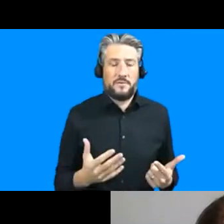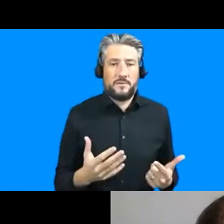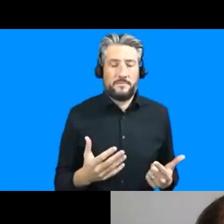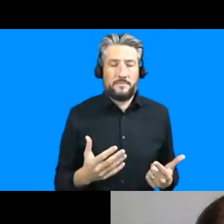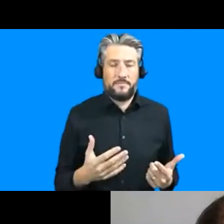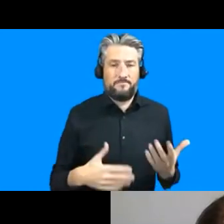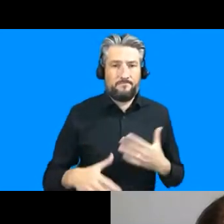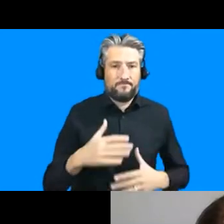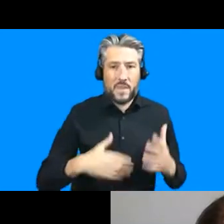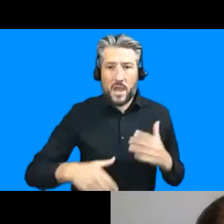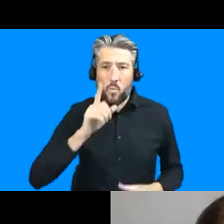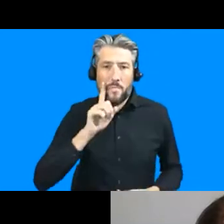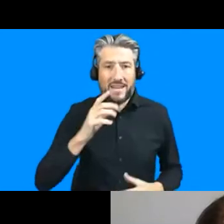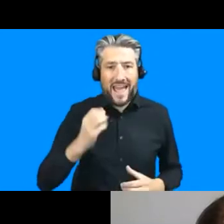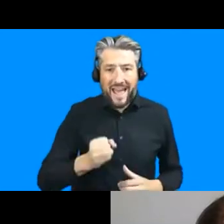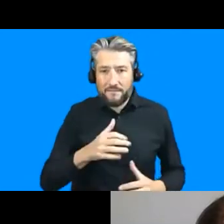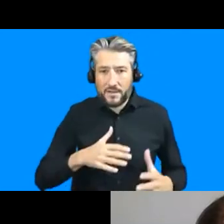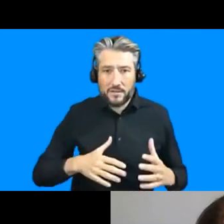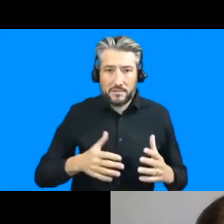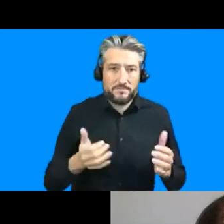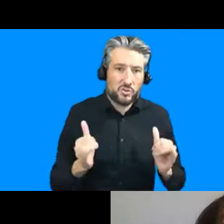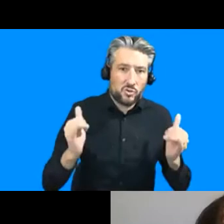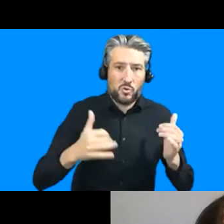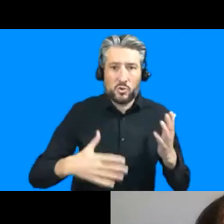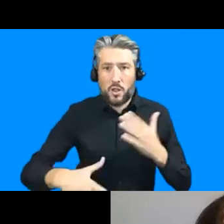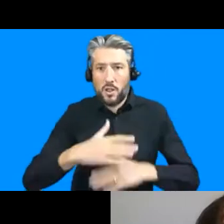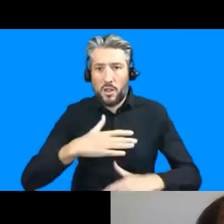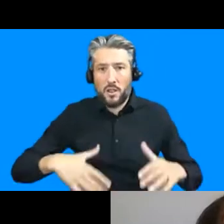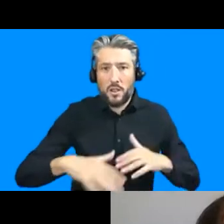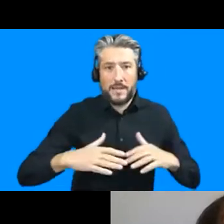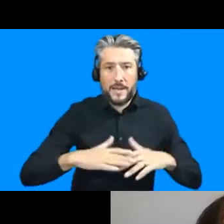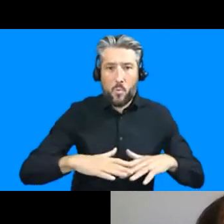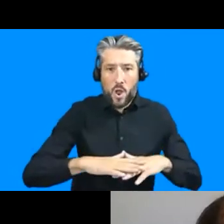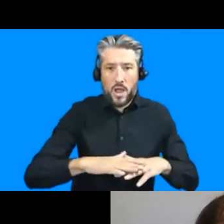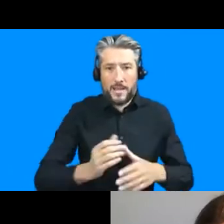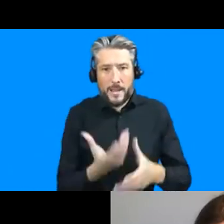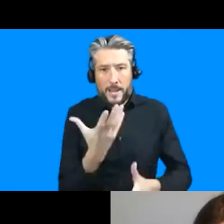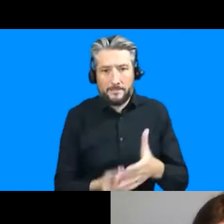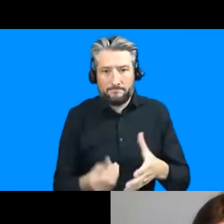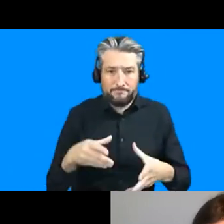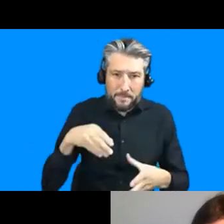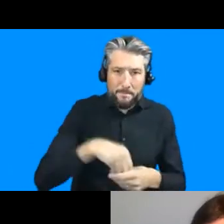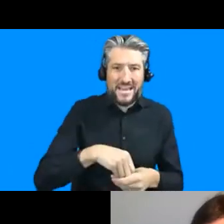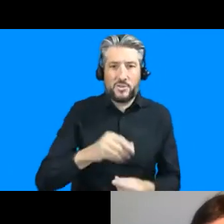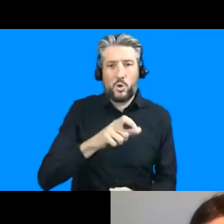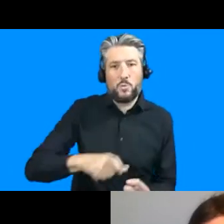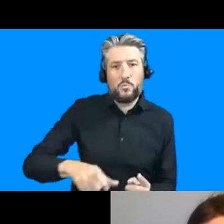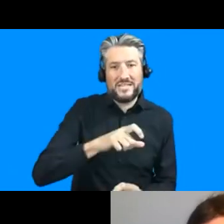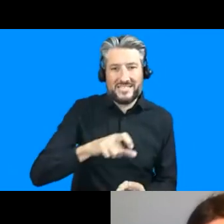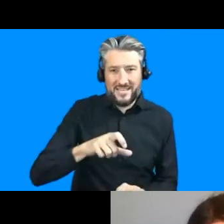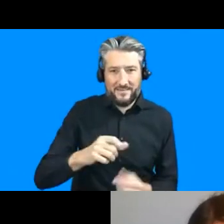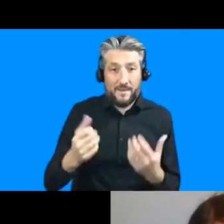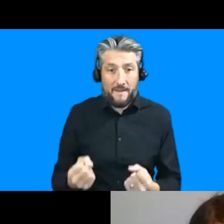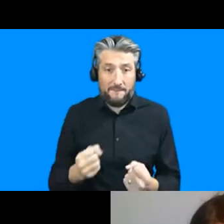their social networks that are embedded in their communities uh those kinds of dynamics